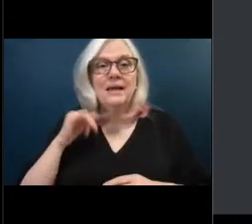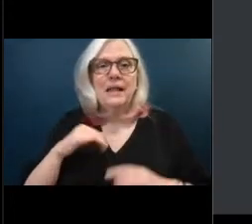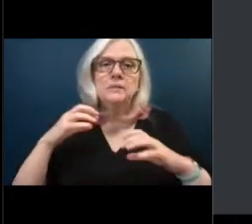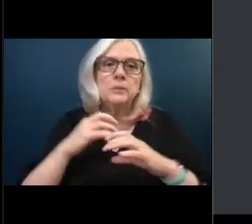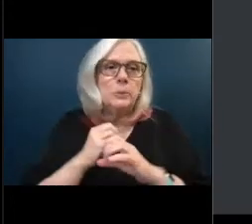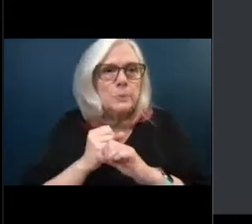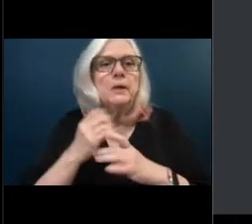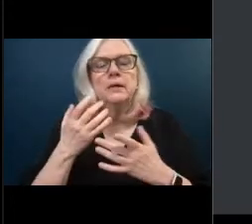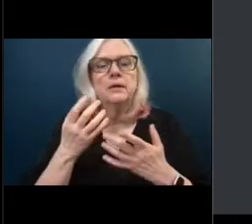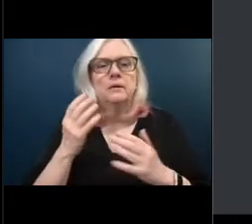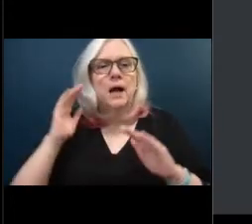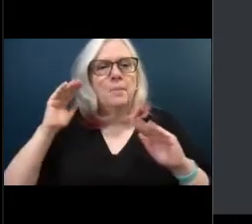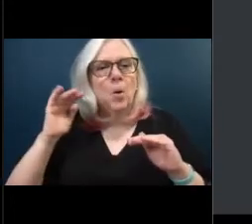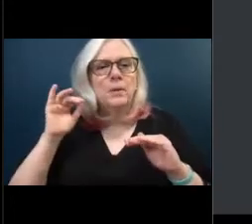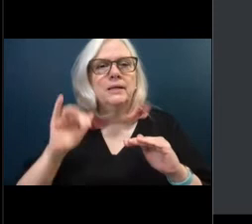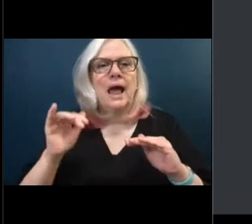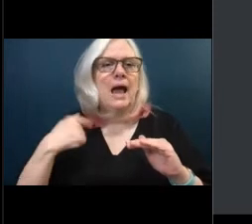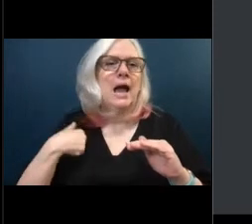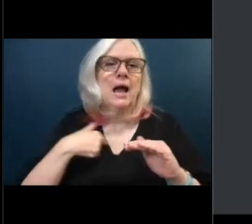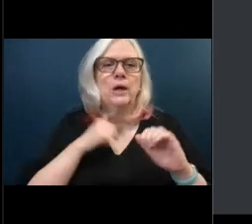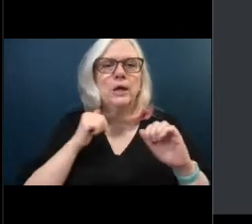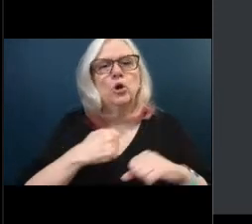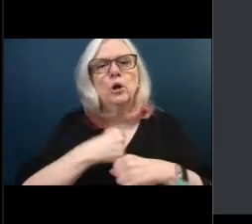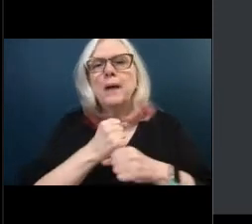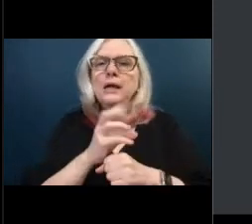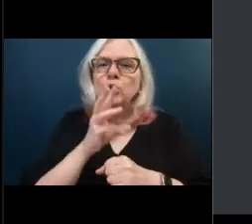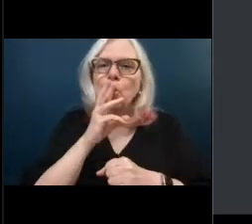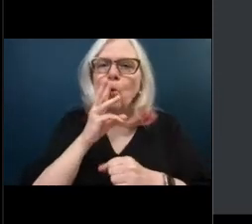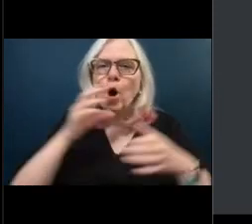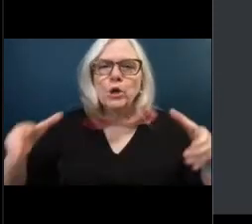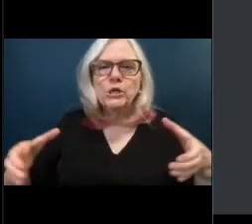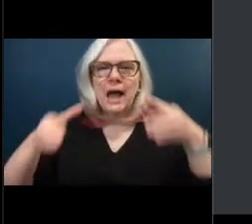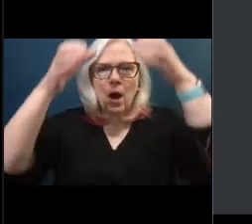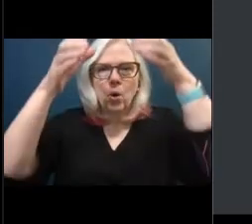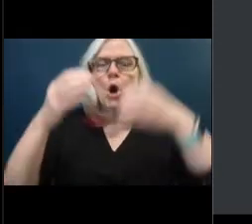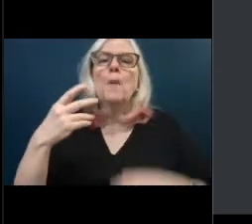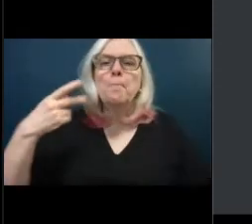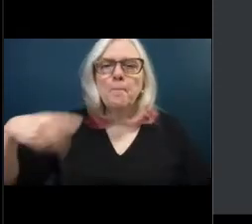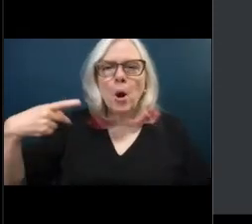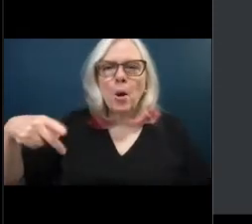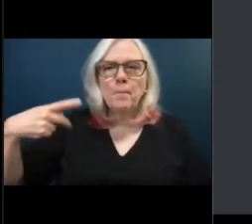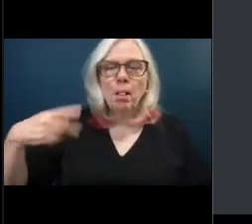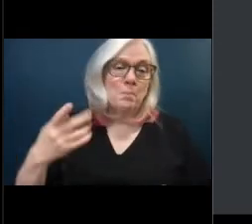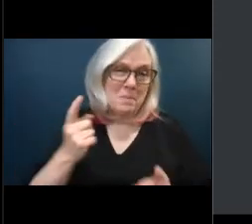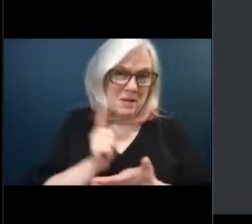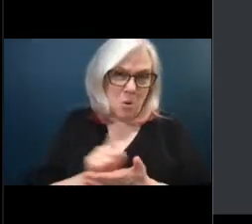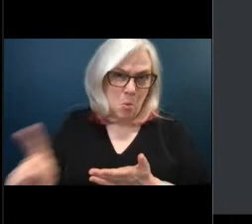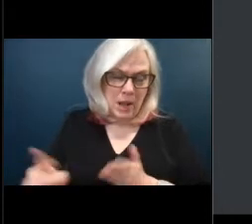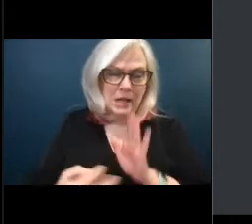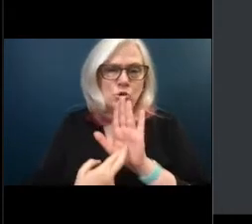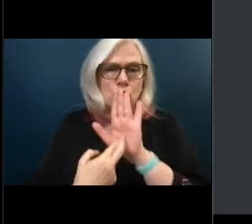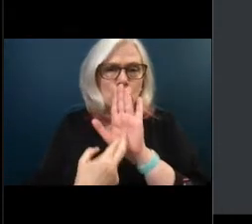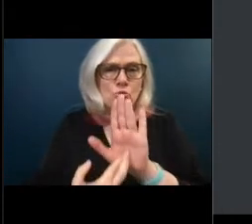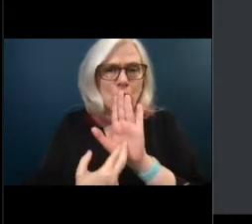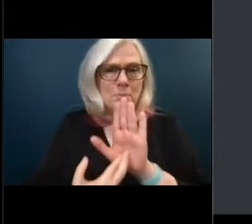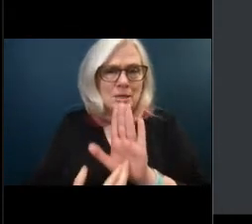the water tower purple, maybe for a week or so, to represent Alzheimer's month city